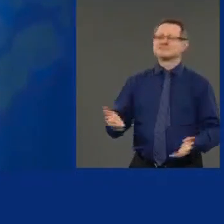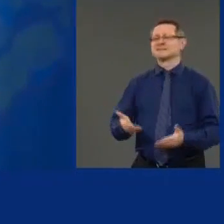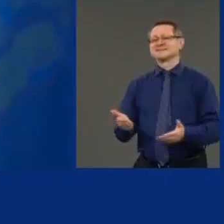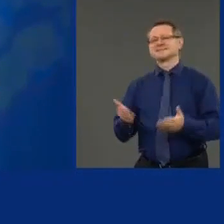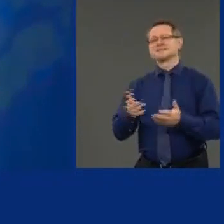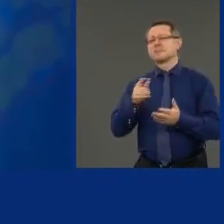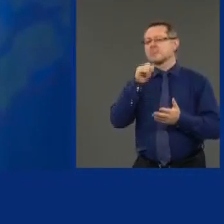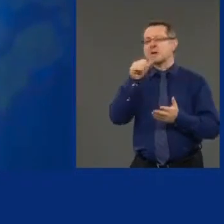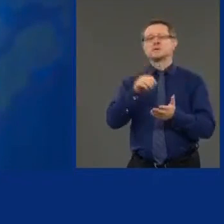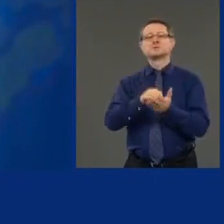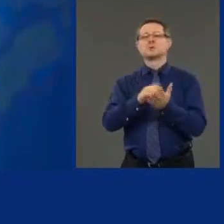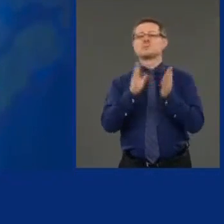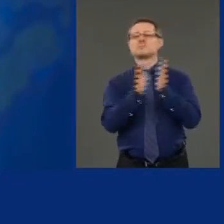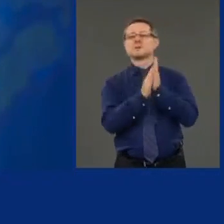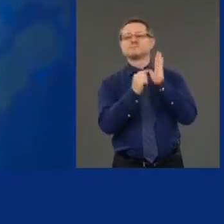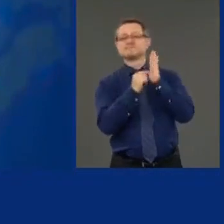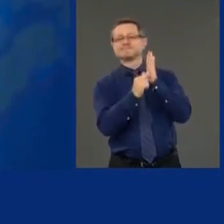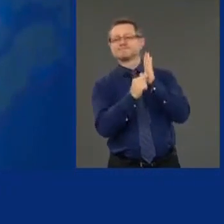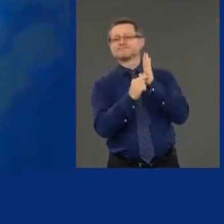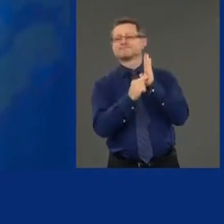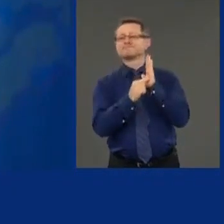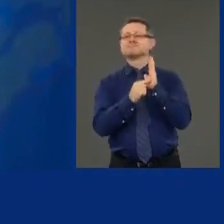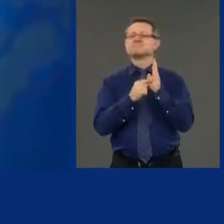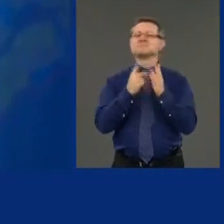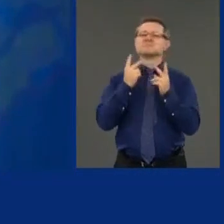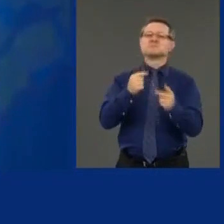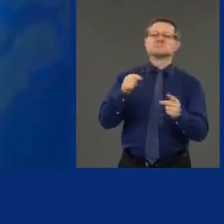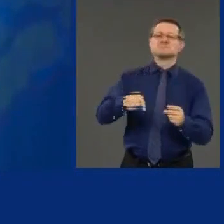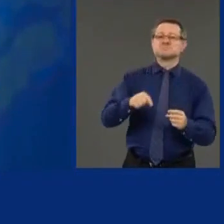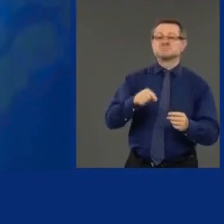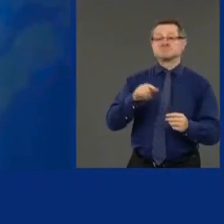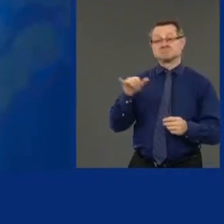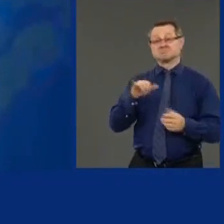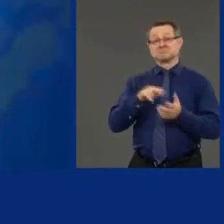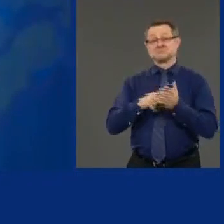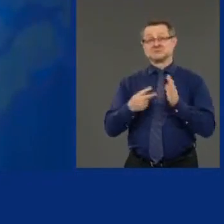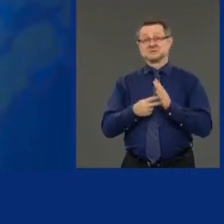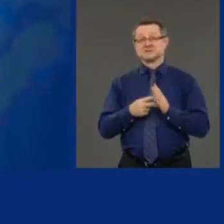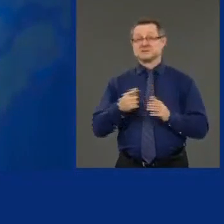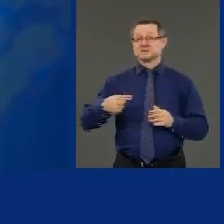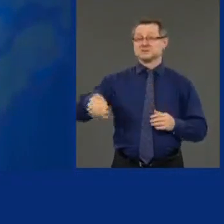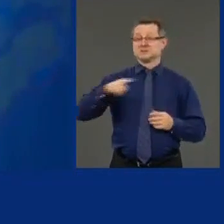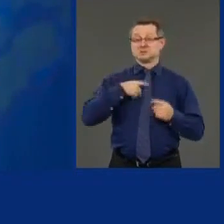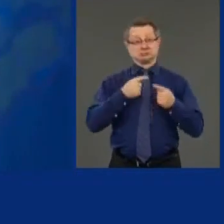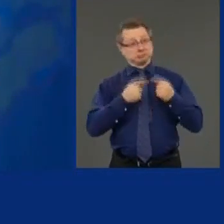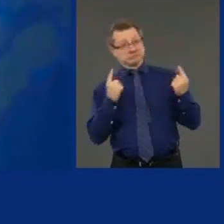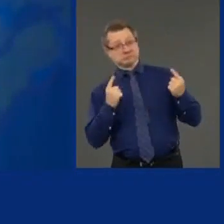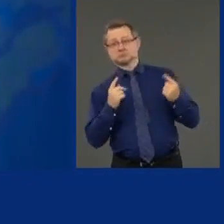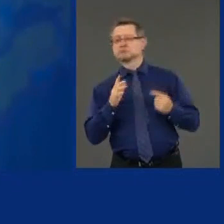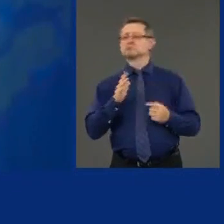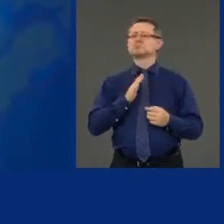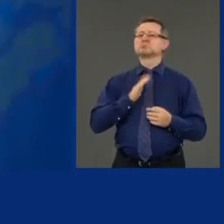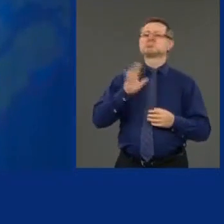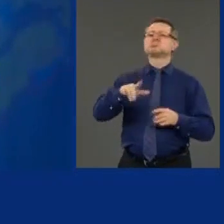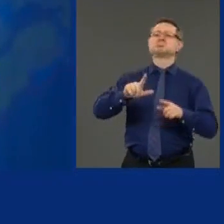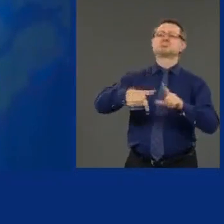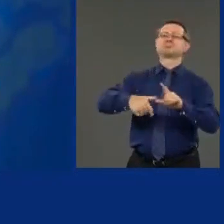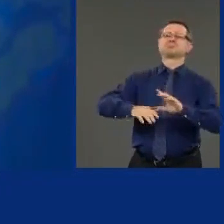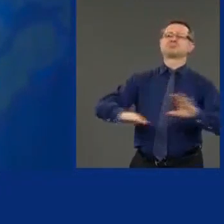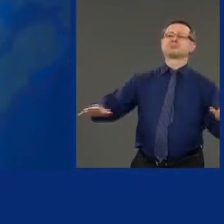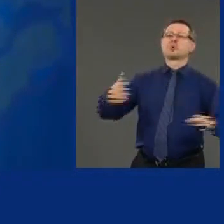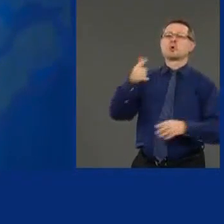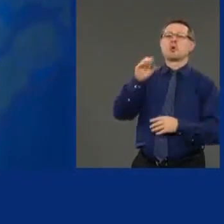we're going to revoke participation in a program called Global Entry Trusted Traveler Program.